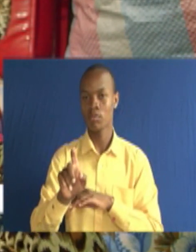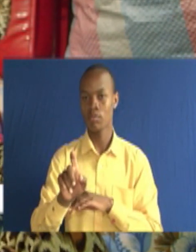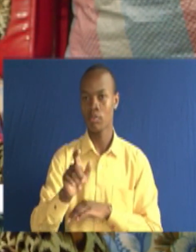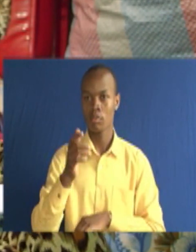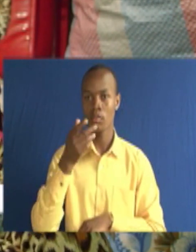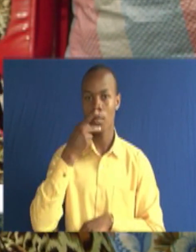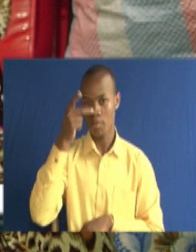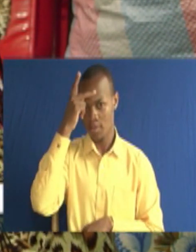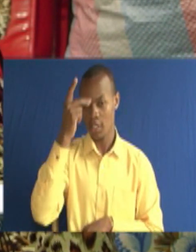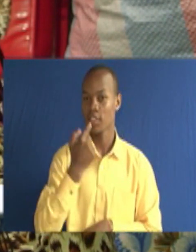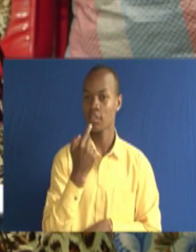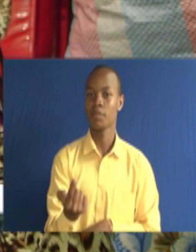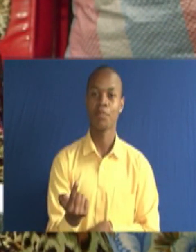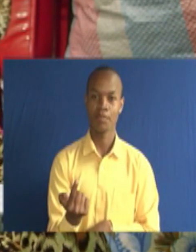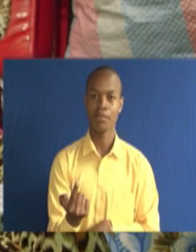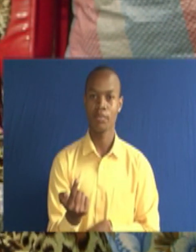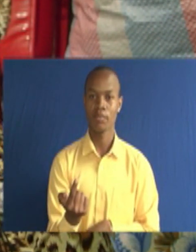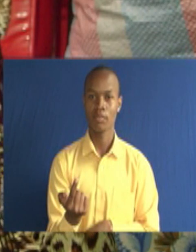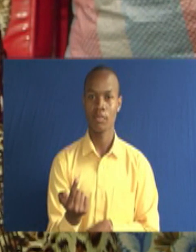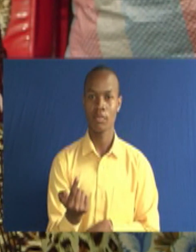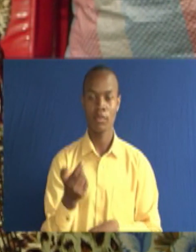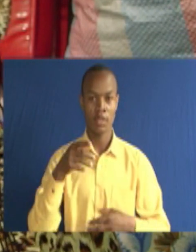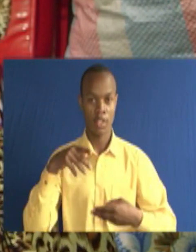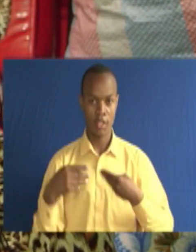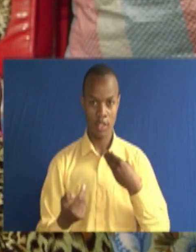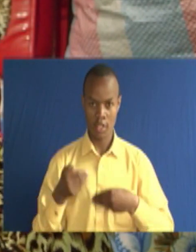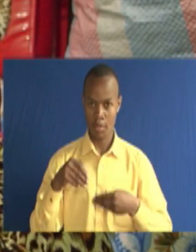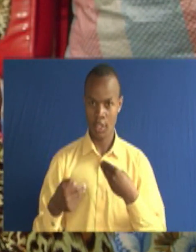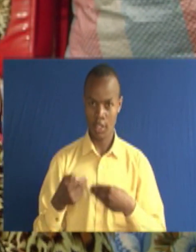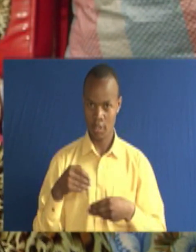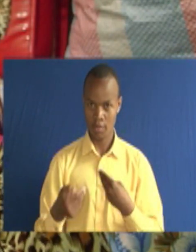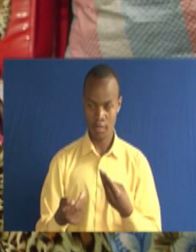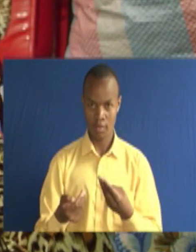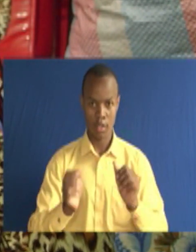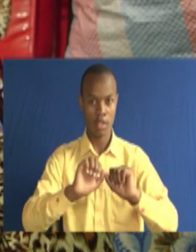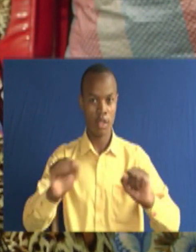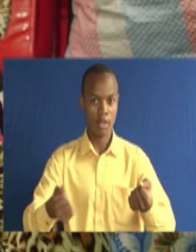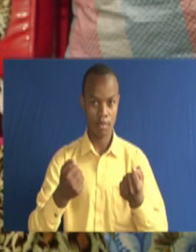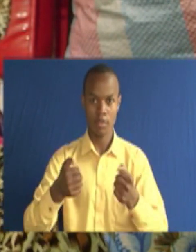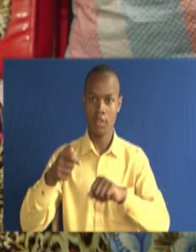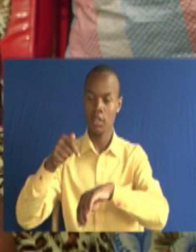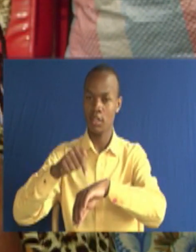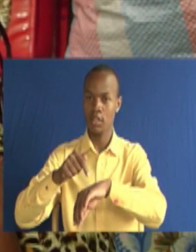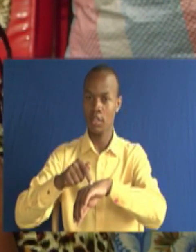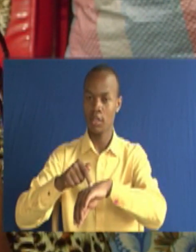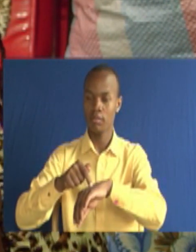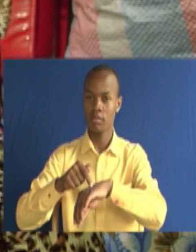wakanieleza ya kwamba ulemavu huo ulikuja nikiwa na umri wa